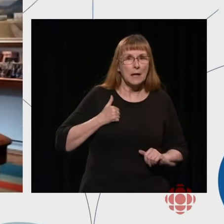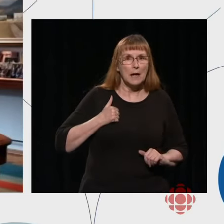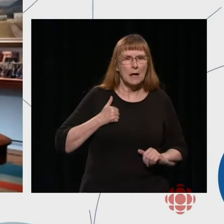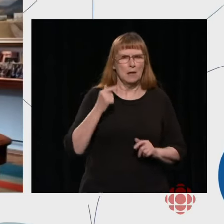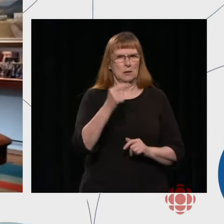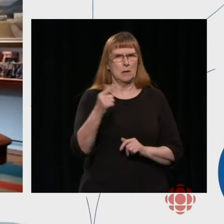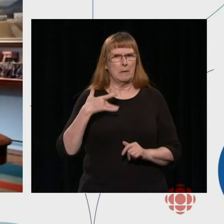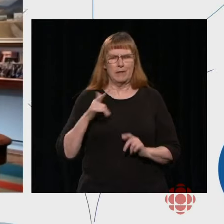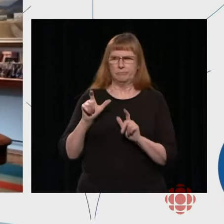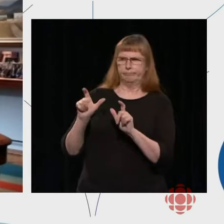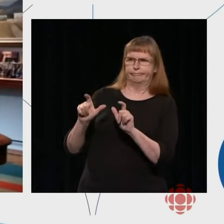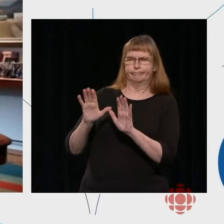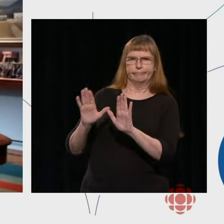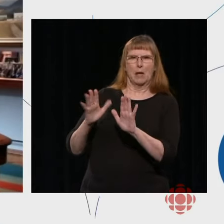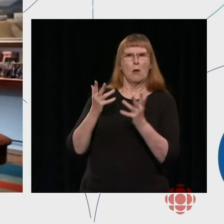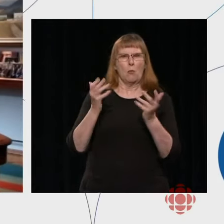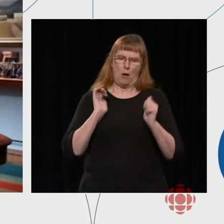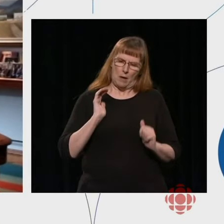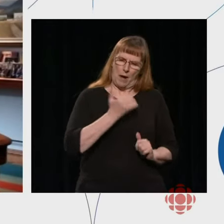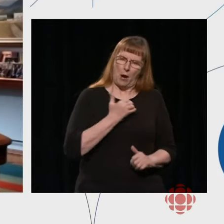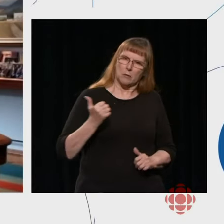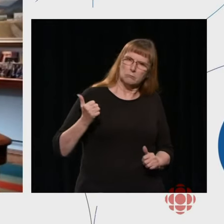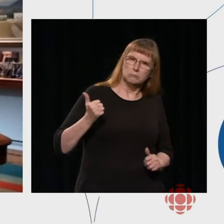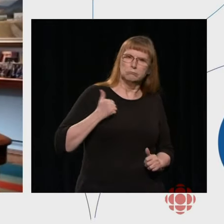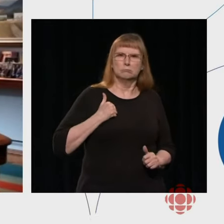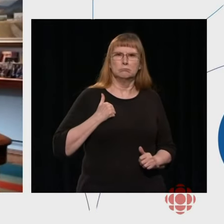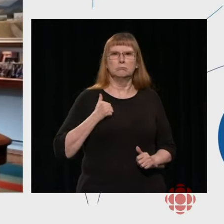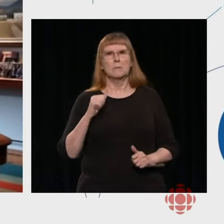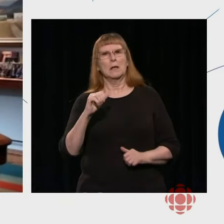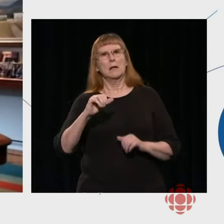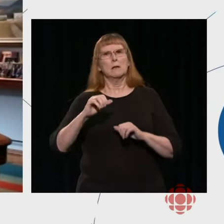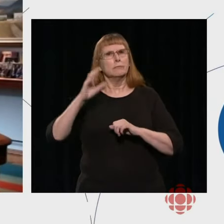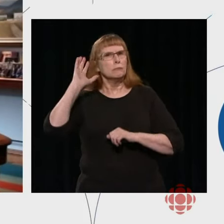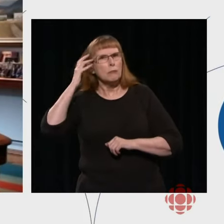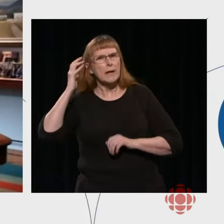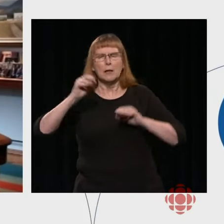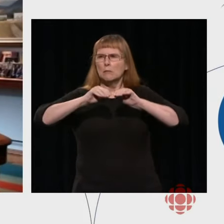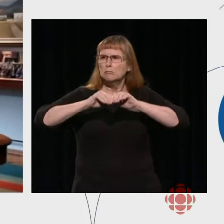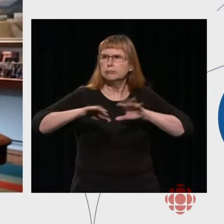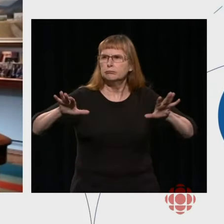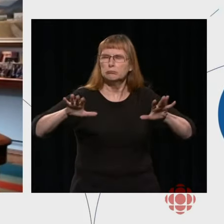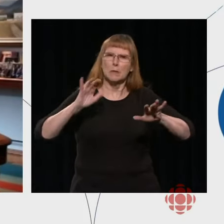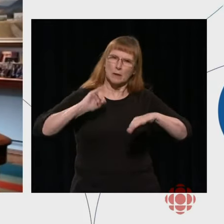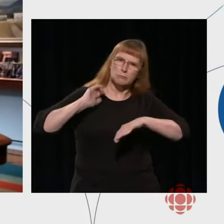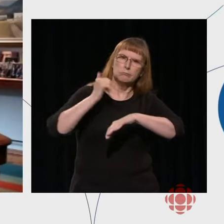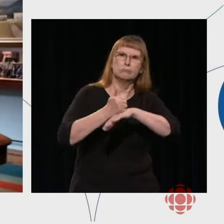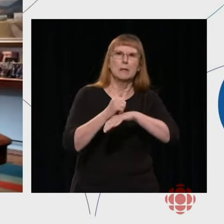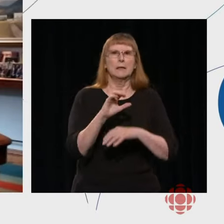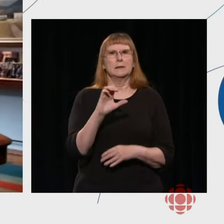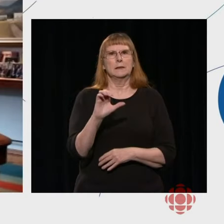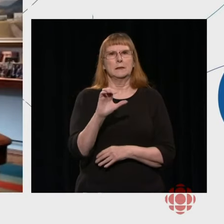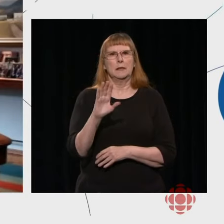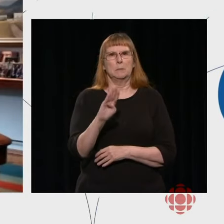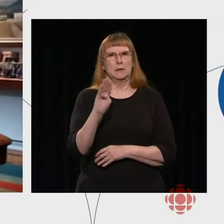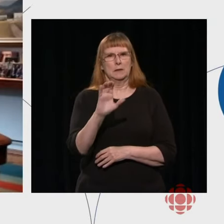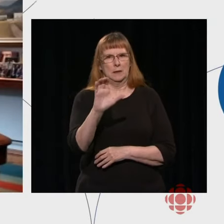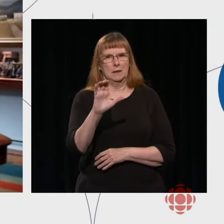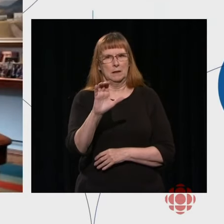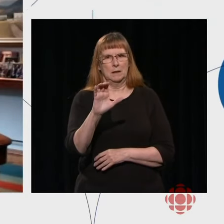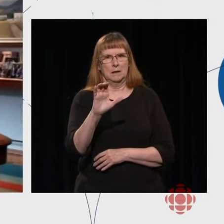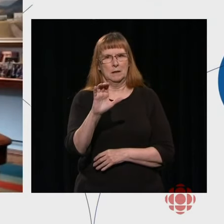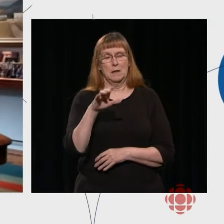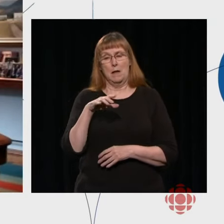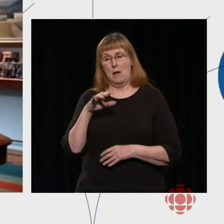broadcaster. And that's how the CBC came into being. Under the Broadcasting Act, which governs CBC Radio Canada,